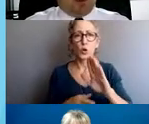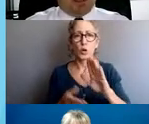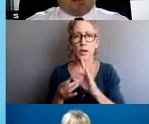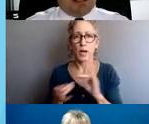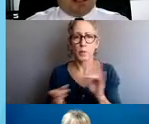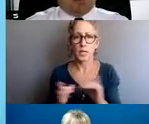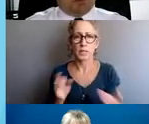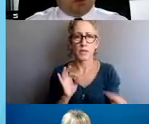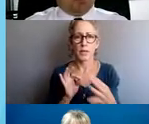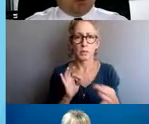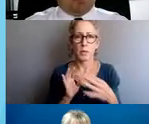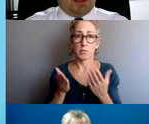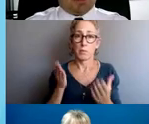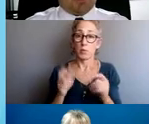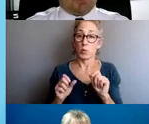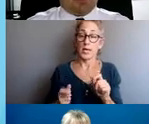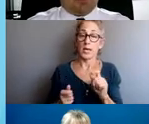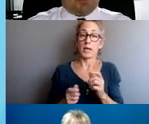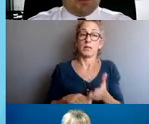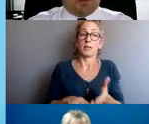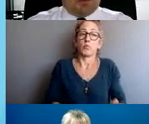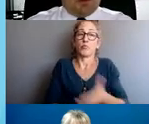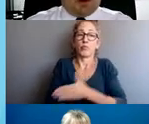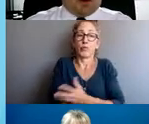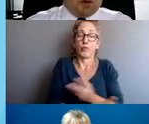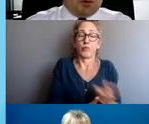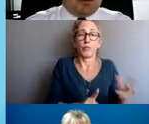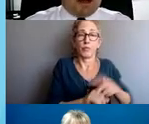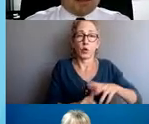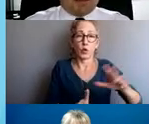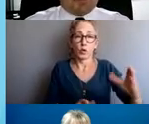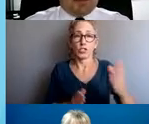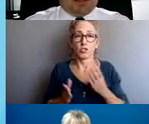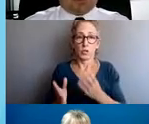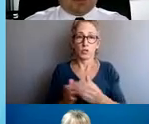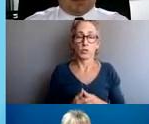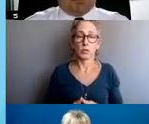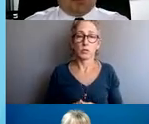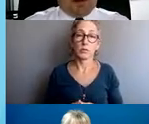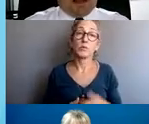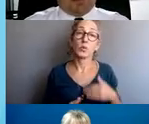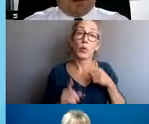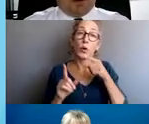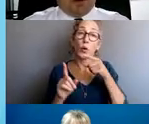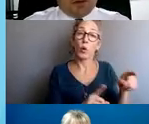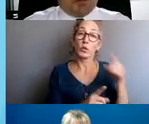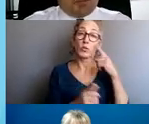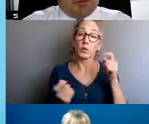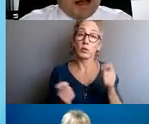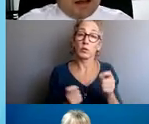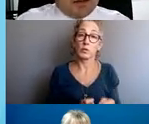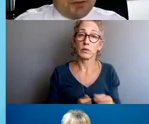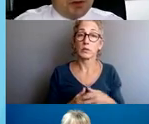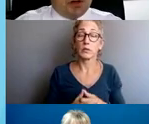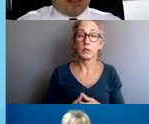on ways they can be improved or revised. Our goal in revising these policies and providing the community